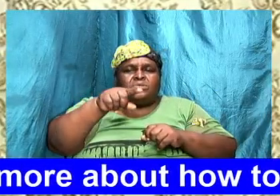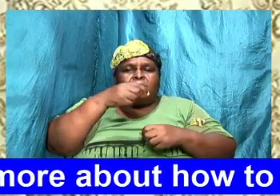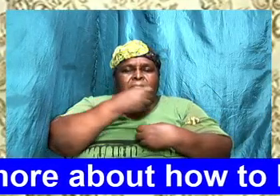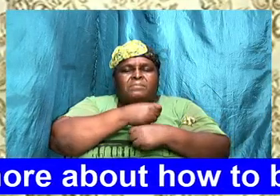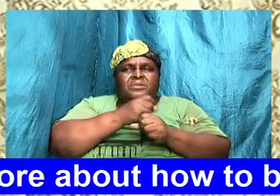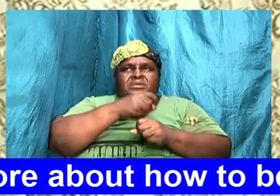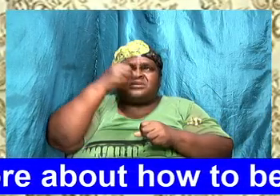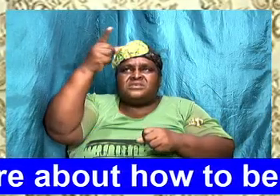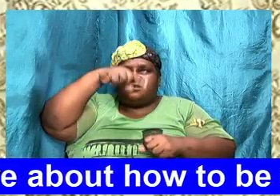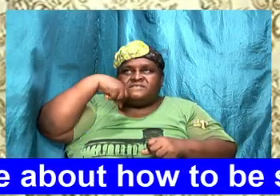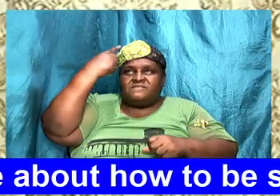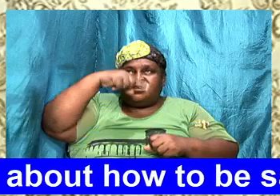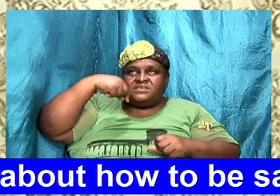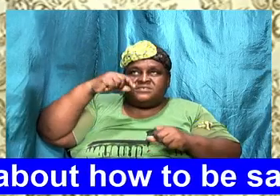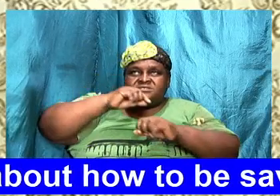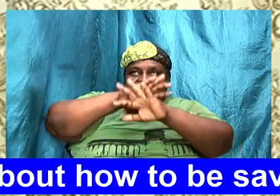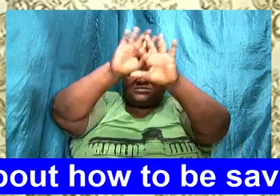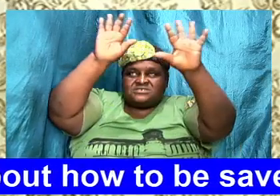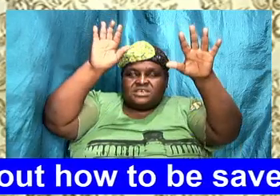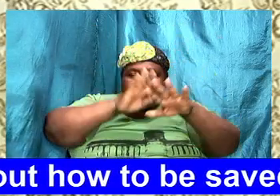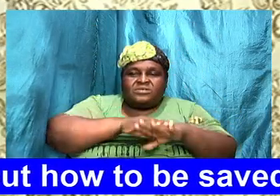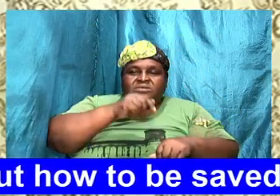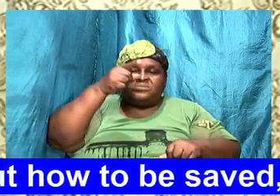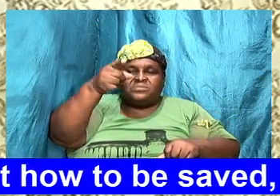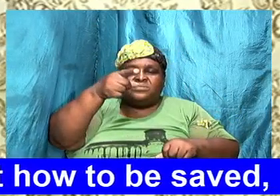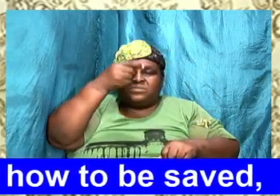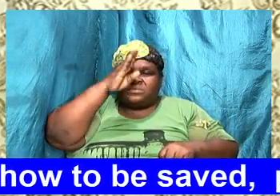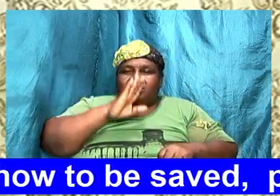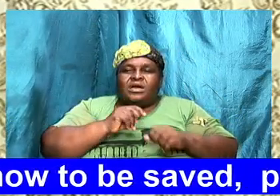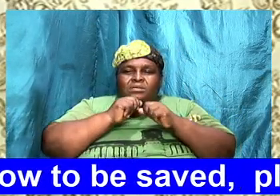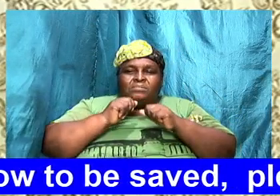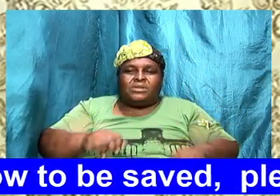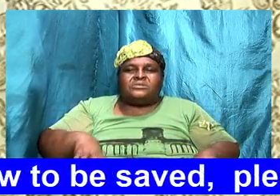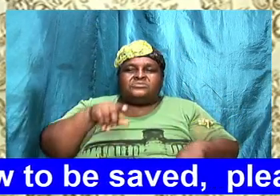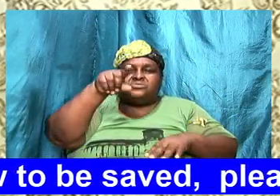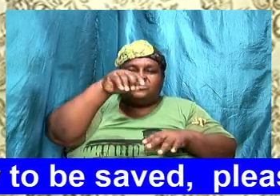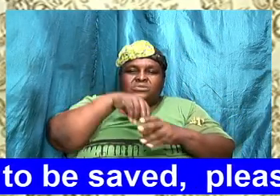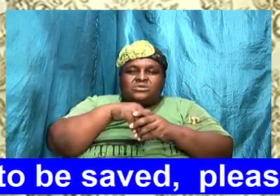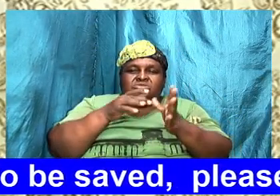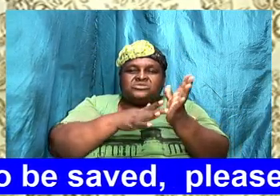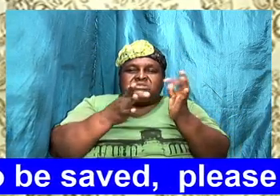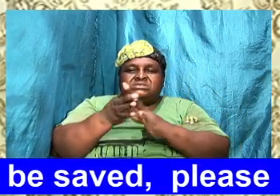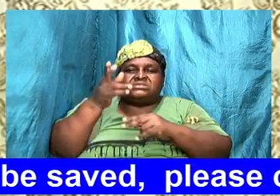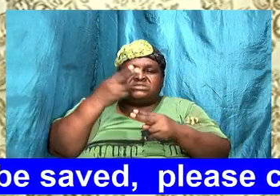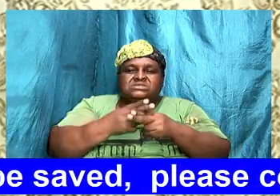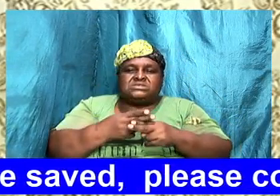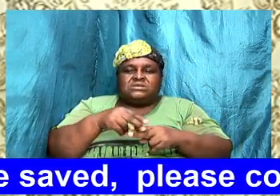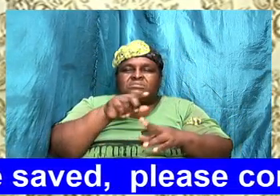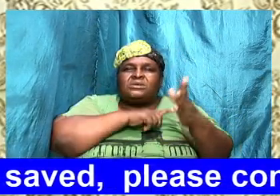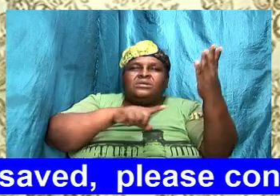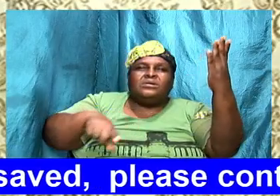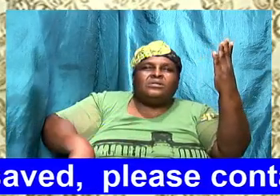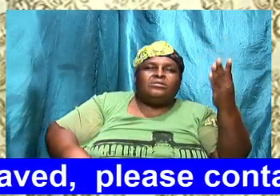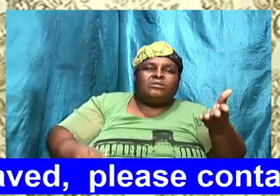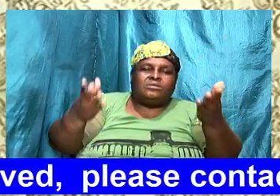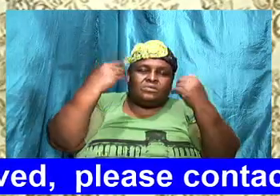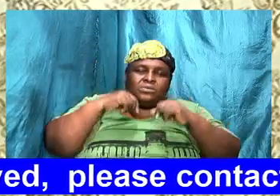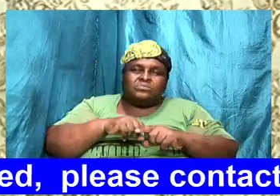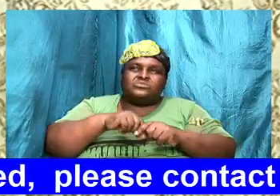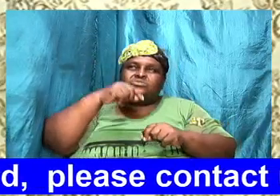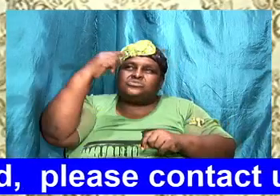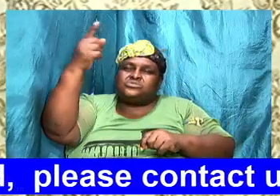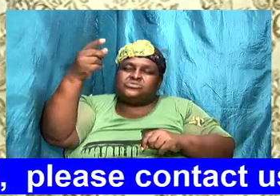his face to shine up on you god bless you in jesus name lord we come to you